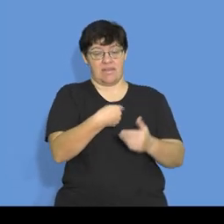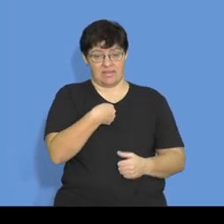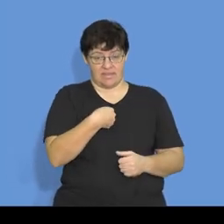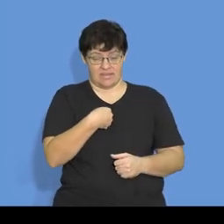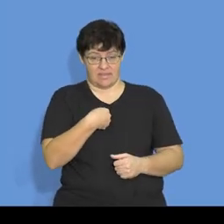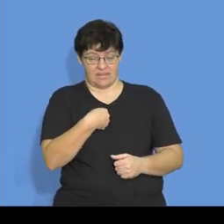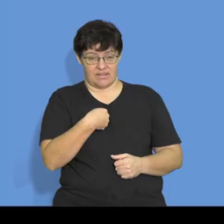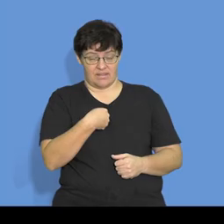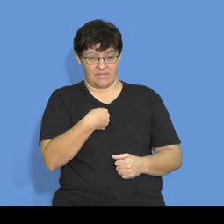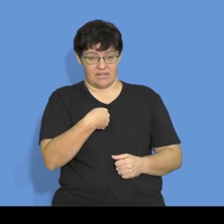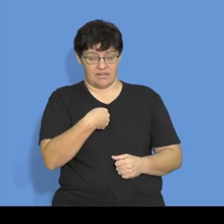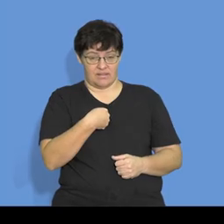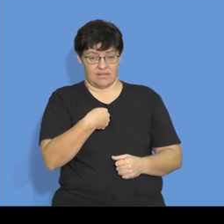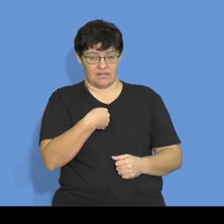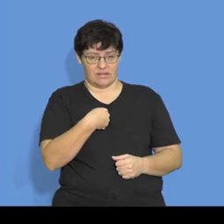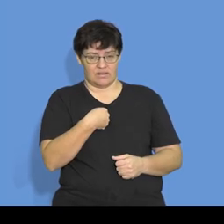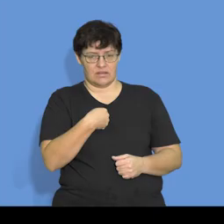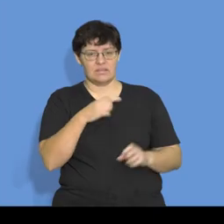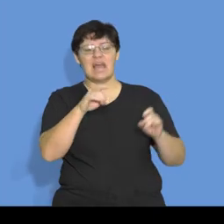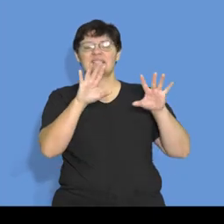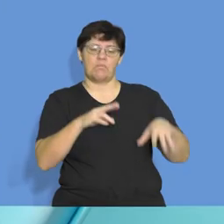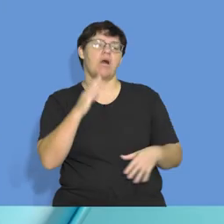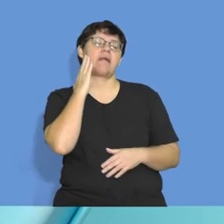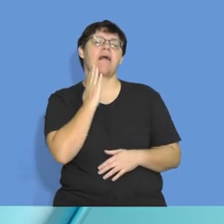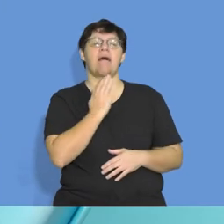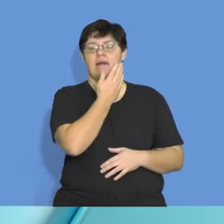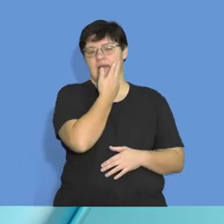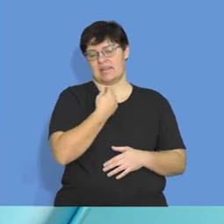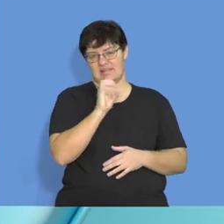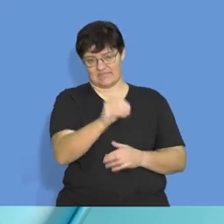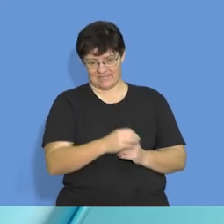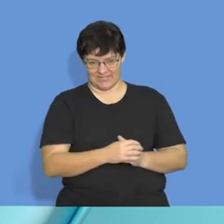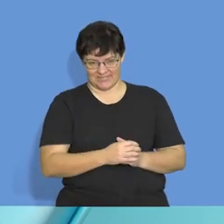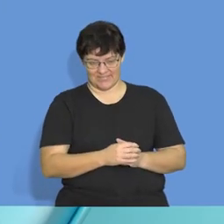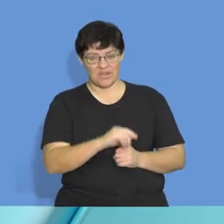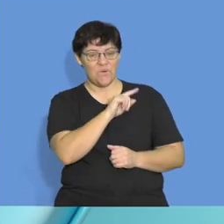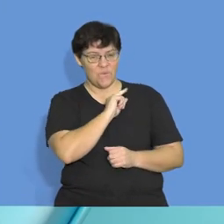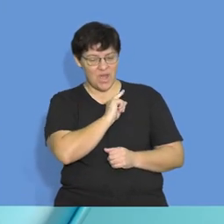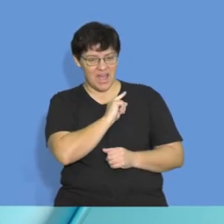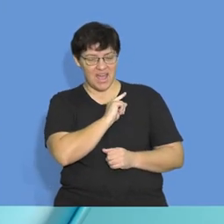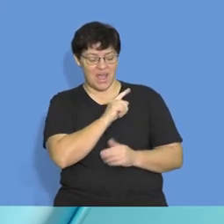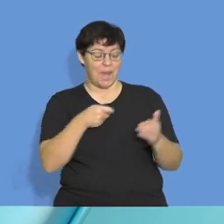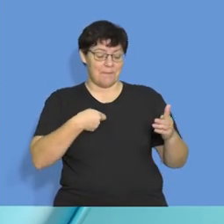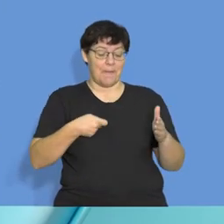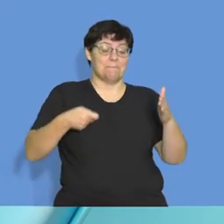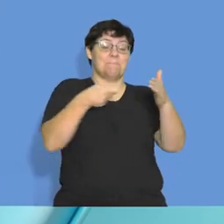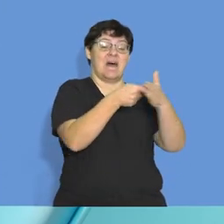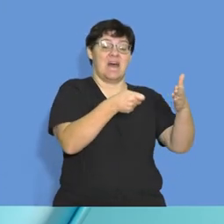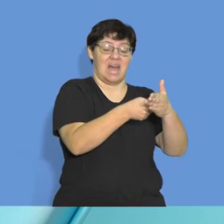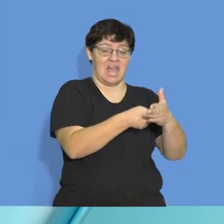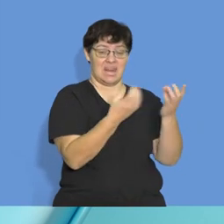Okay. In this question, the examiner was kind to you. They gave you the purchases figure. But remember,